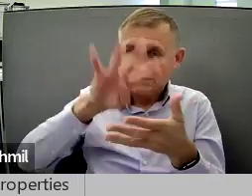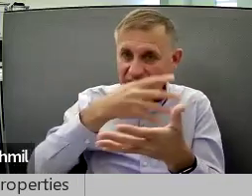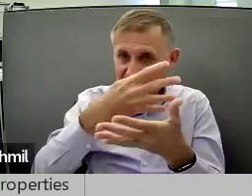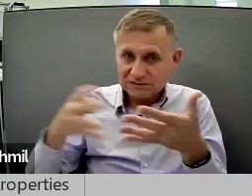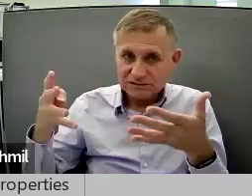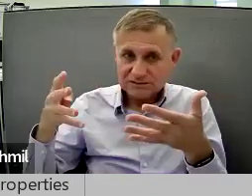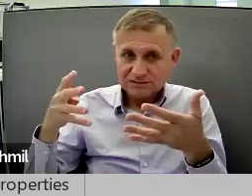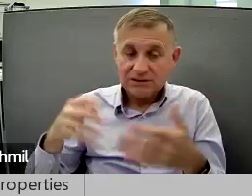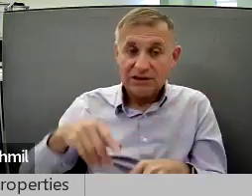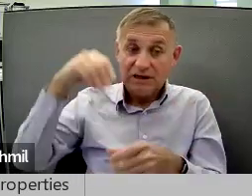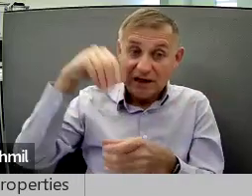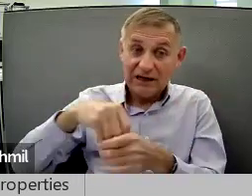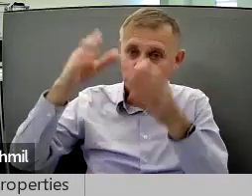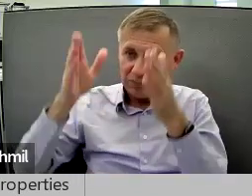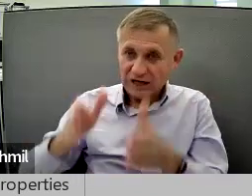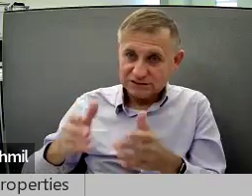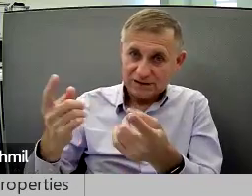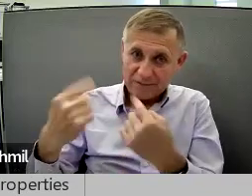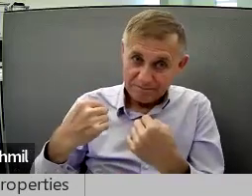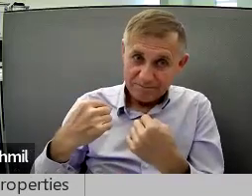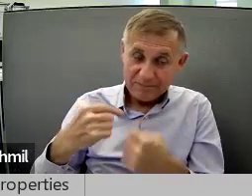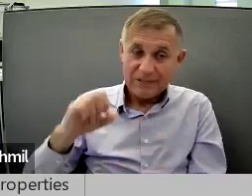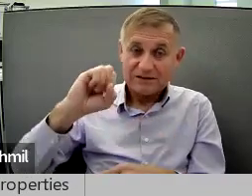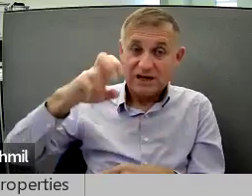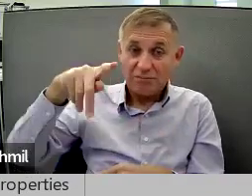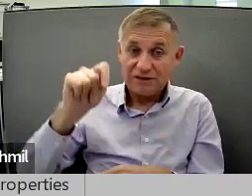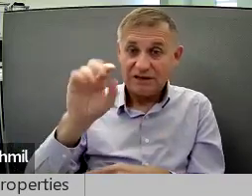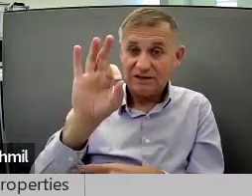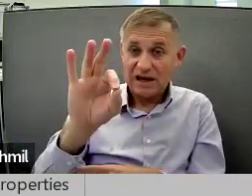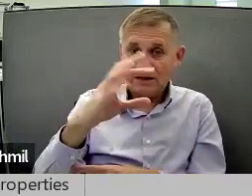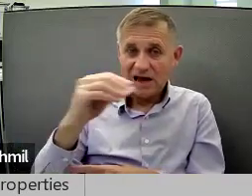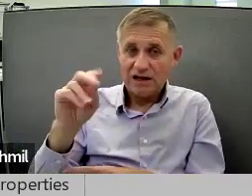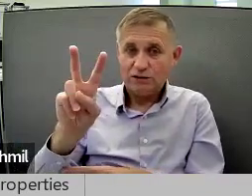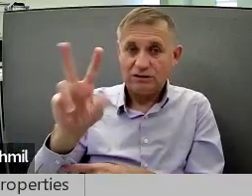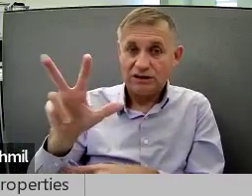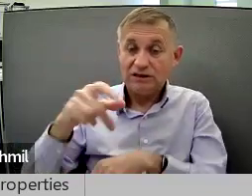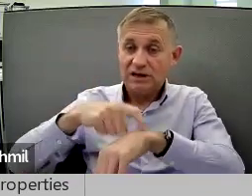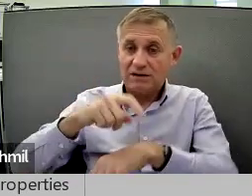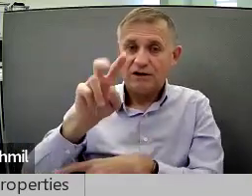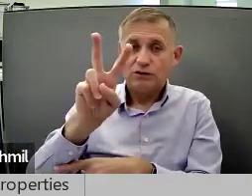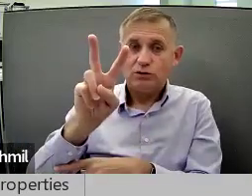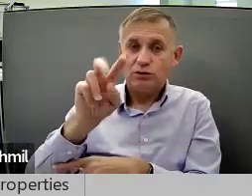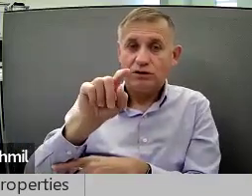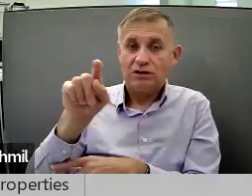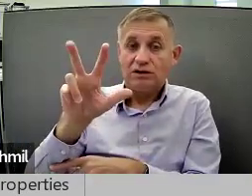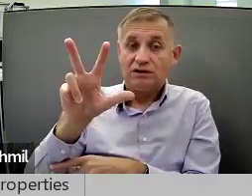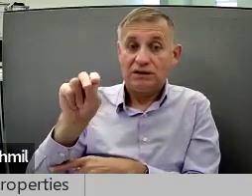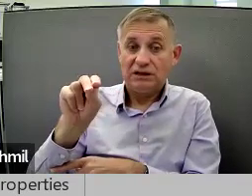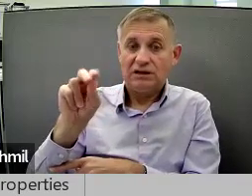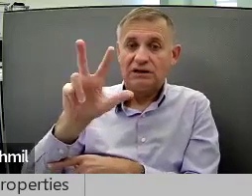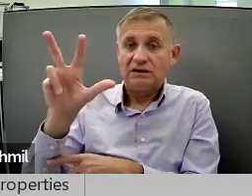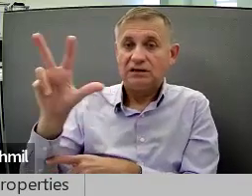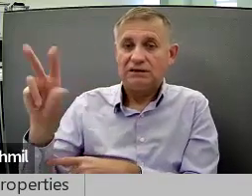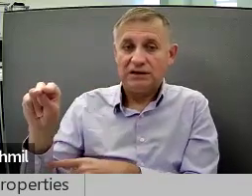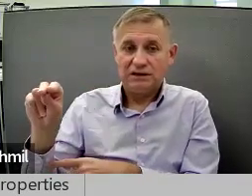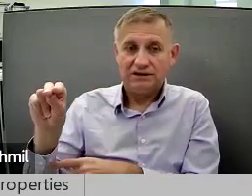meeting schedule is as follows. In person, September 9th and 23rd, from 2.30